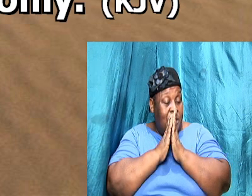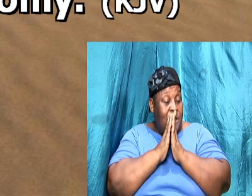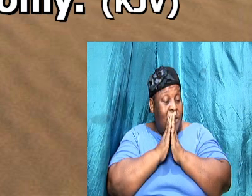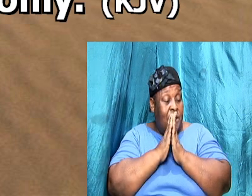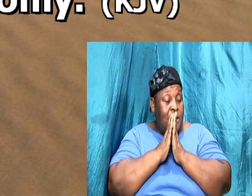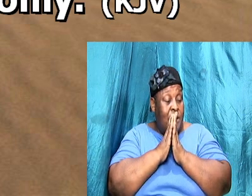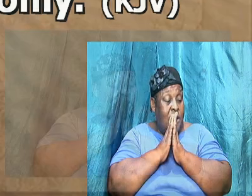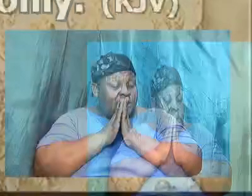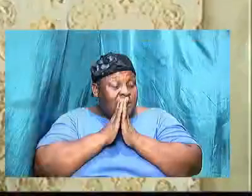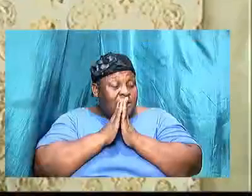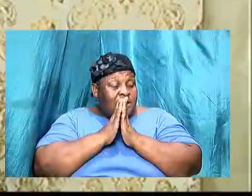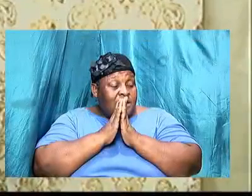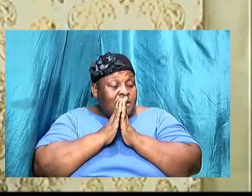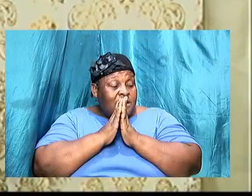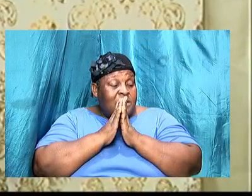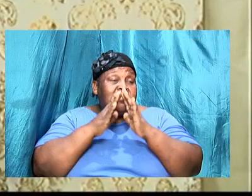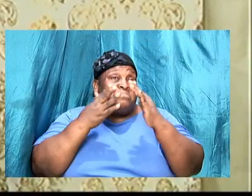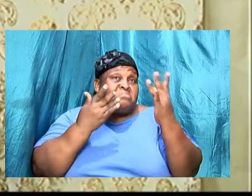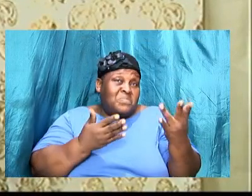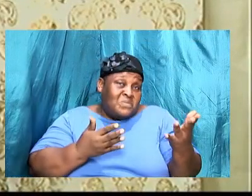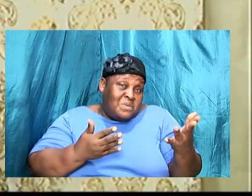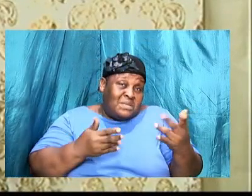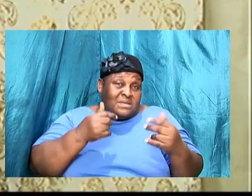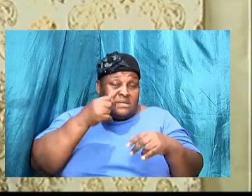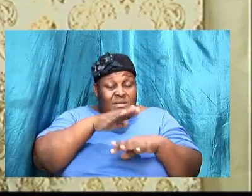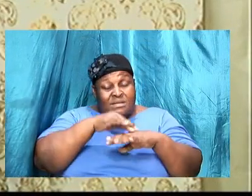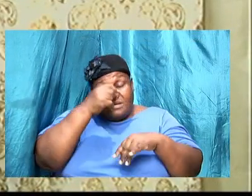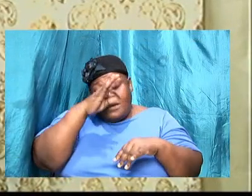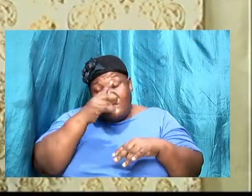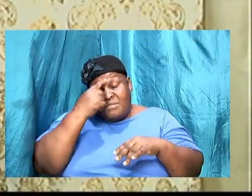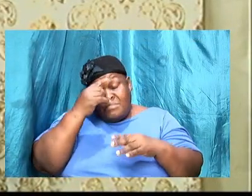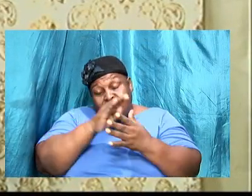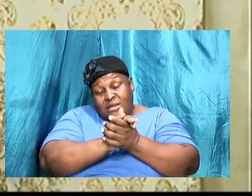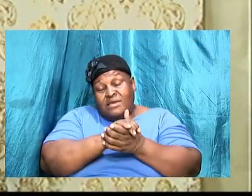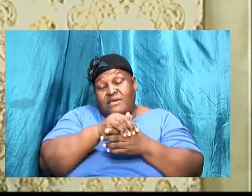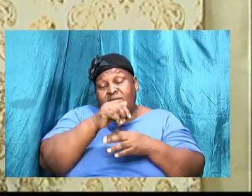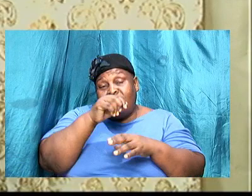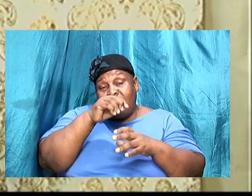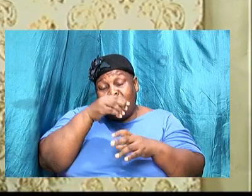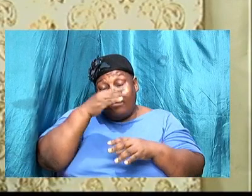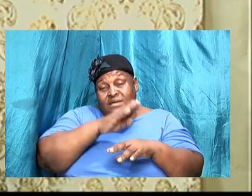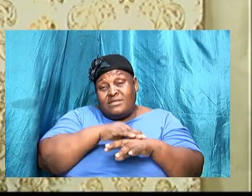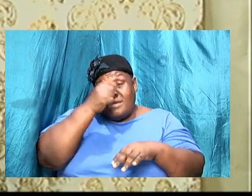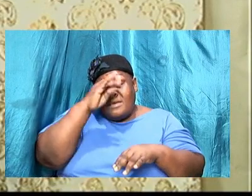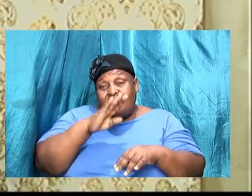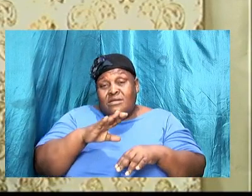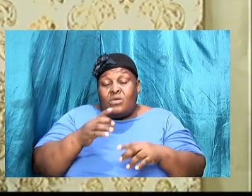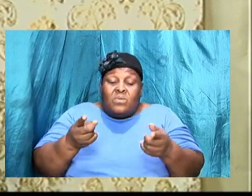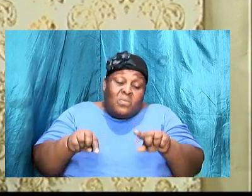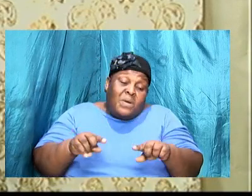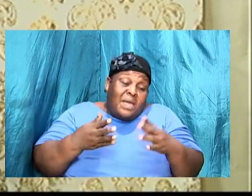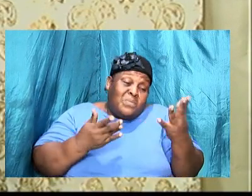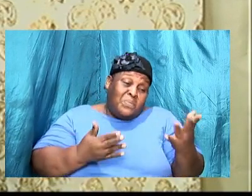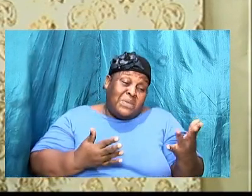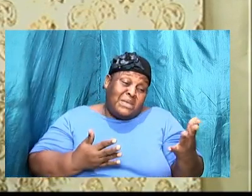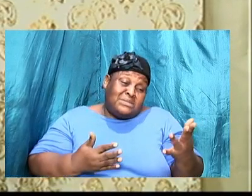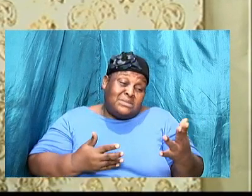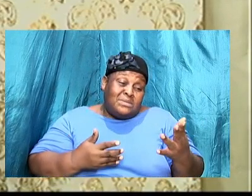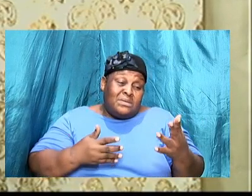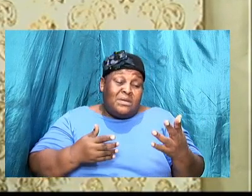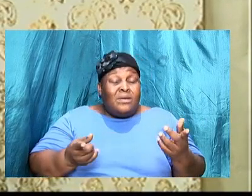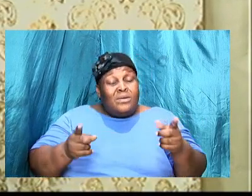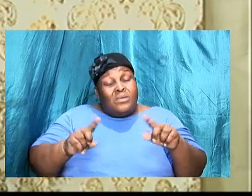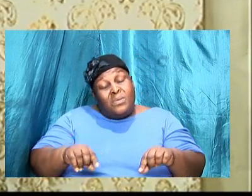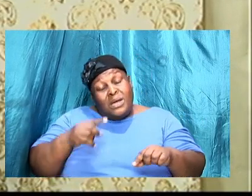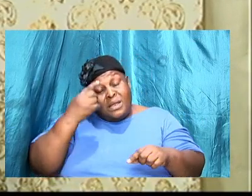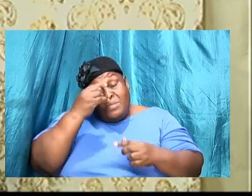we we waiting on God we believe in God but what James is saying that while you waiting while you believe in